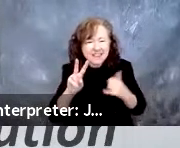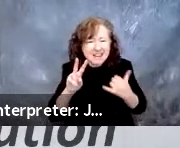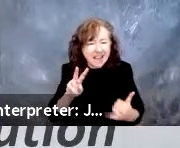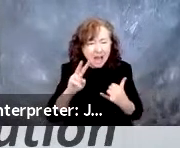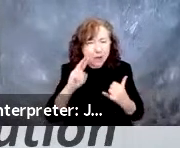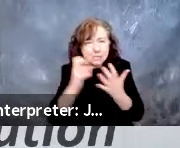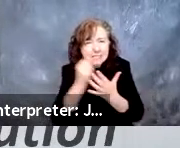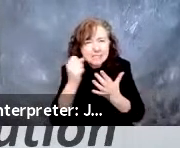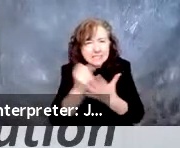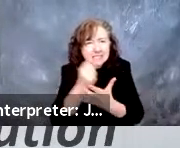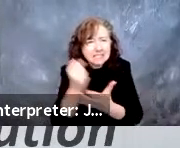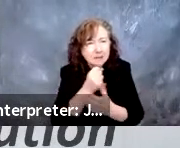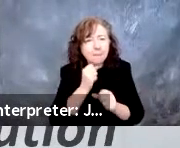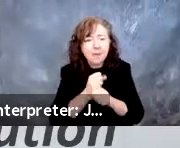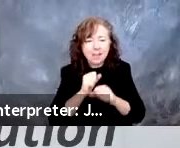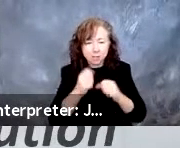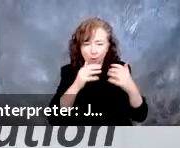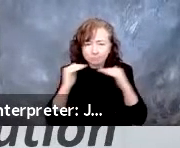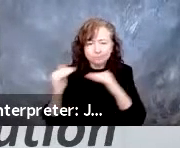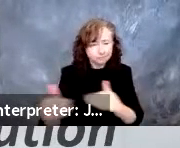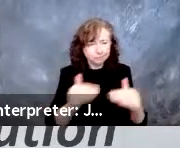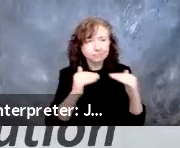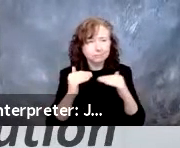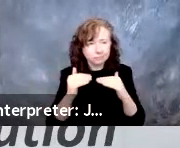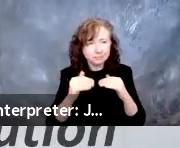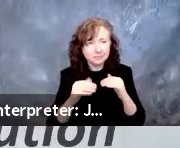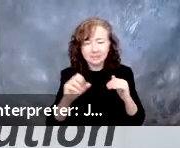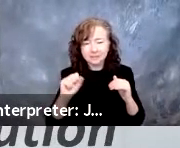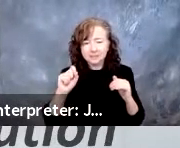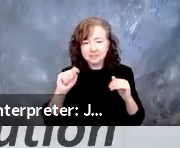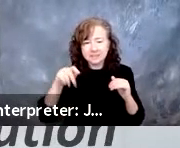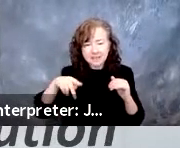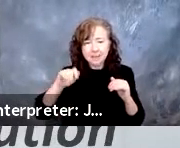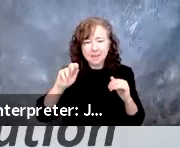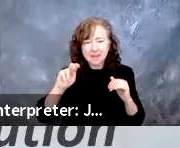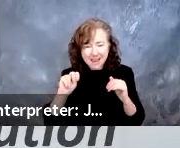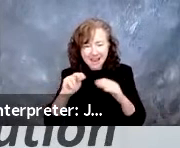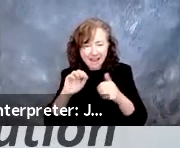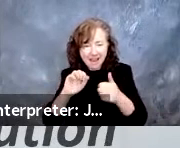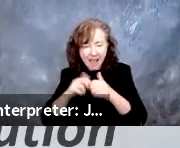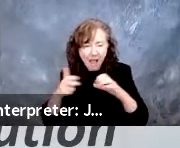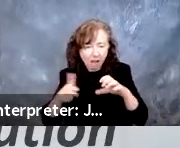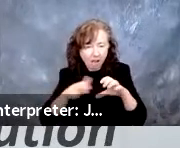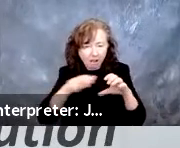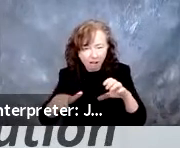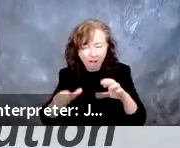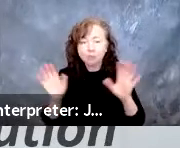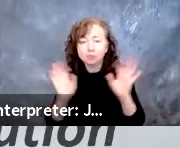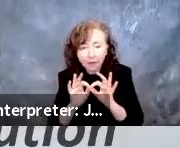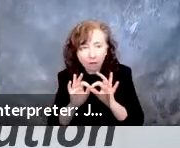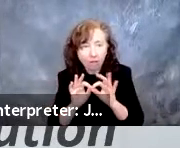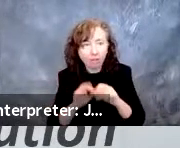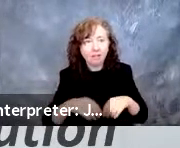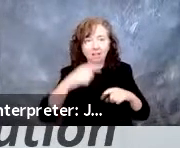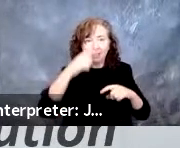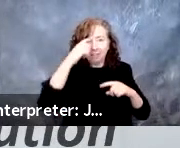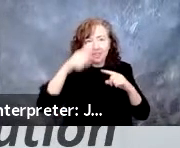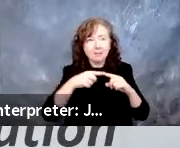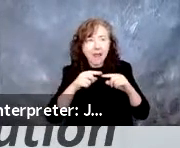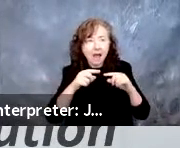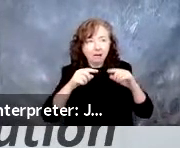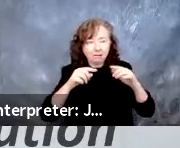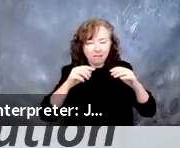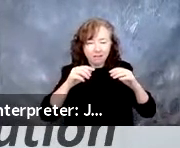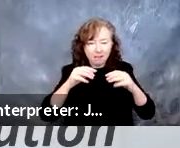ideal endpoint. Steppen is critical. Geometry is critical. And as we have new vehicle architectures that are severely